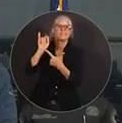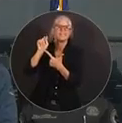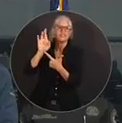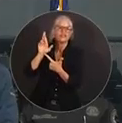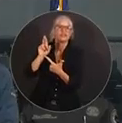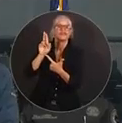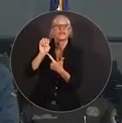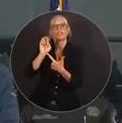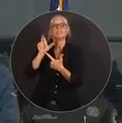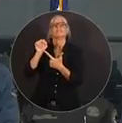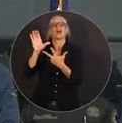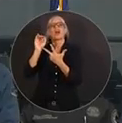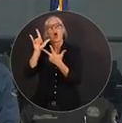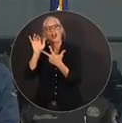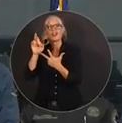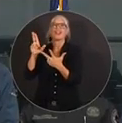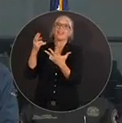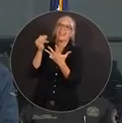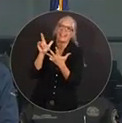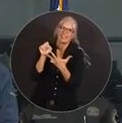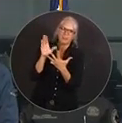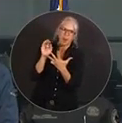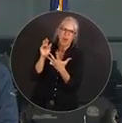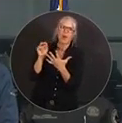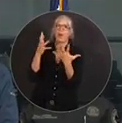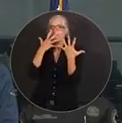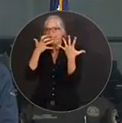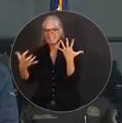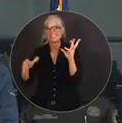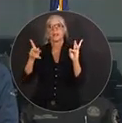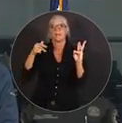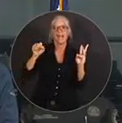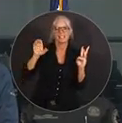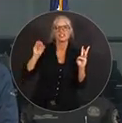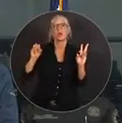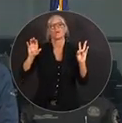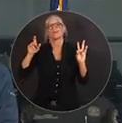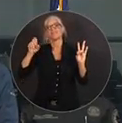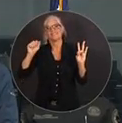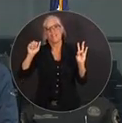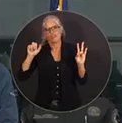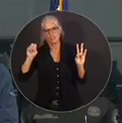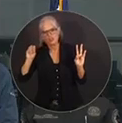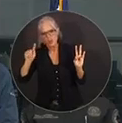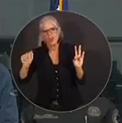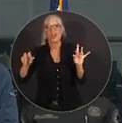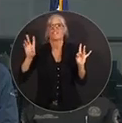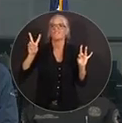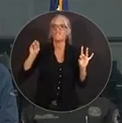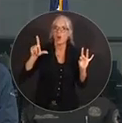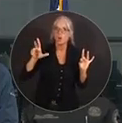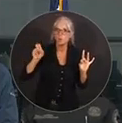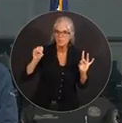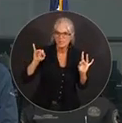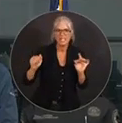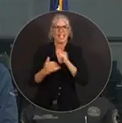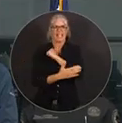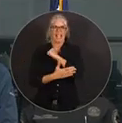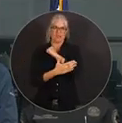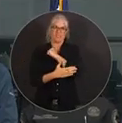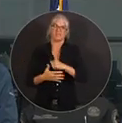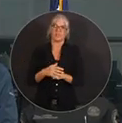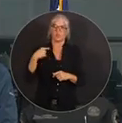Lee, Manatee, Pasco, Pinellas, Sarasota, and Volusia counties. Of course, we suspended the